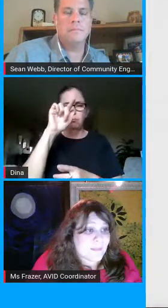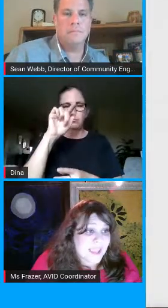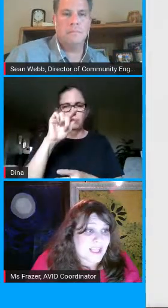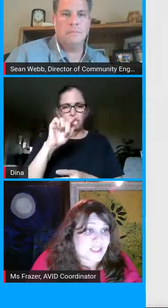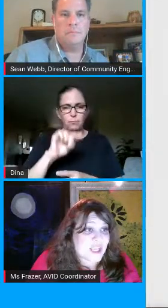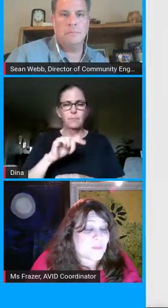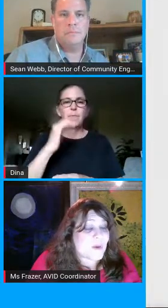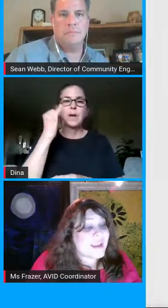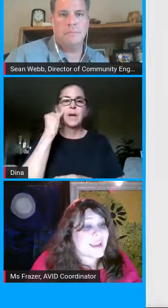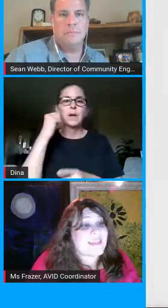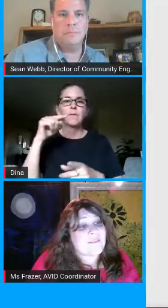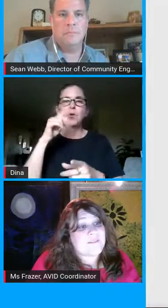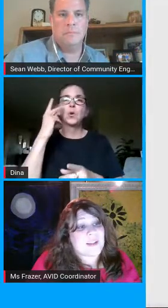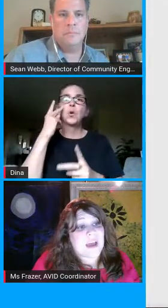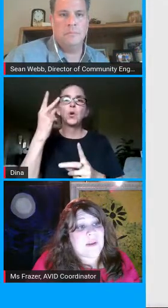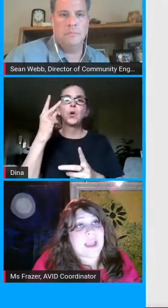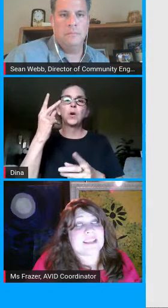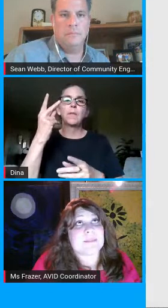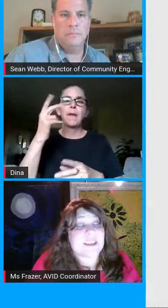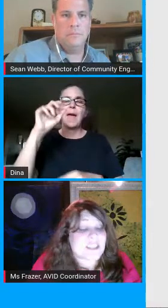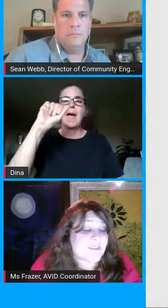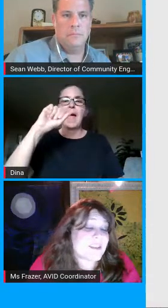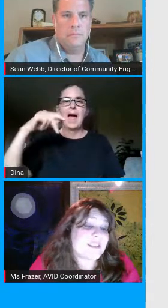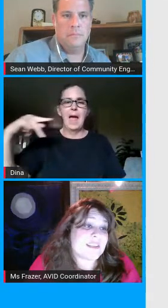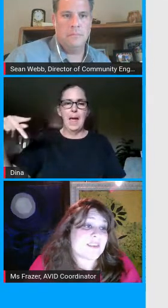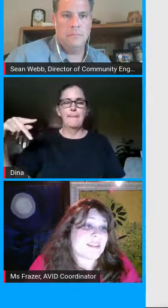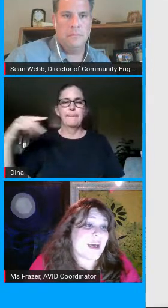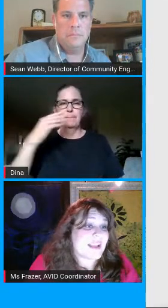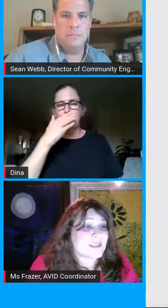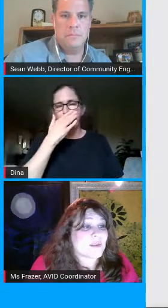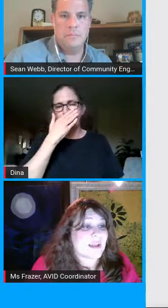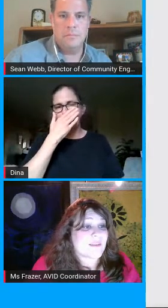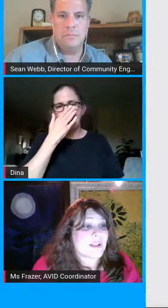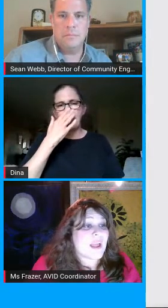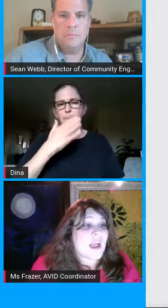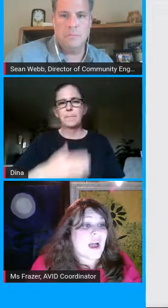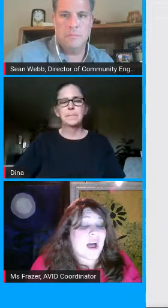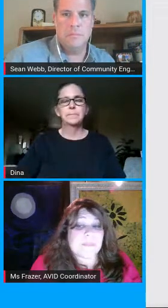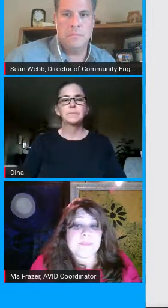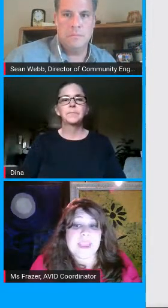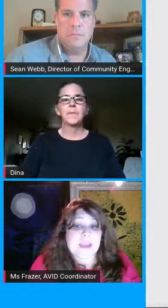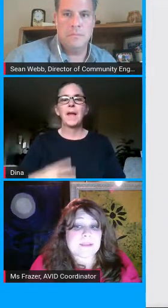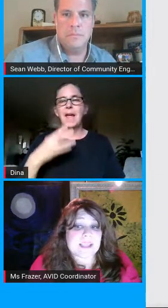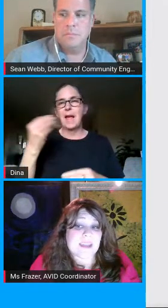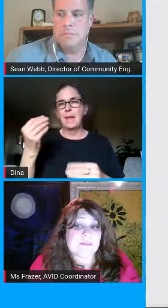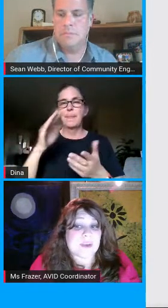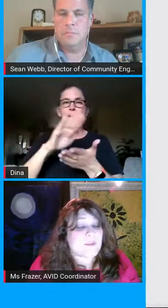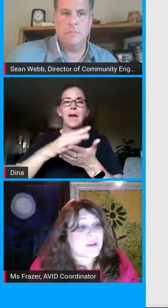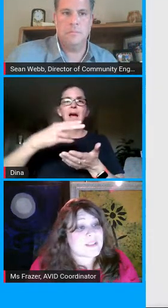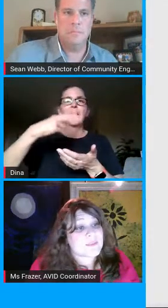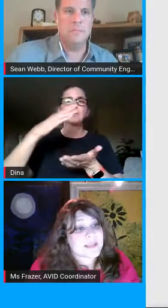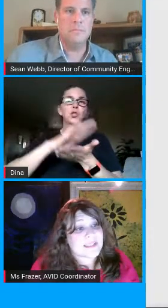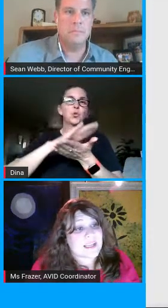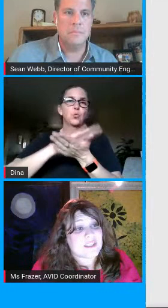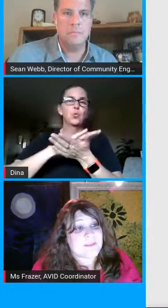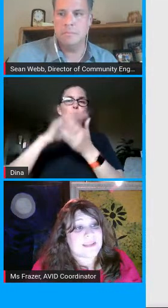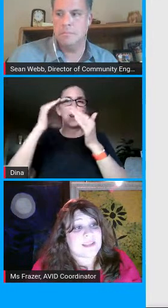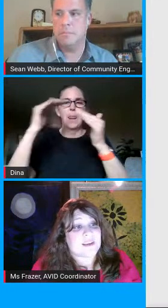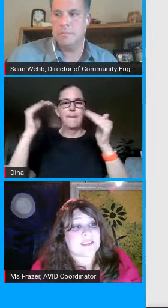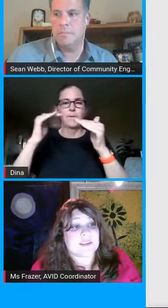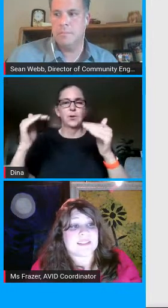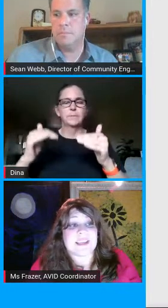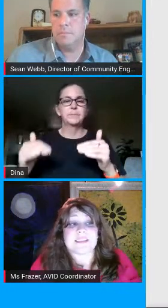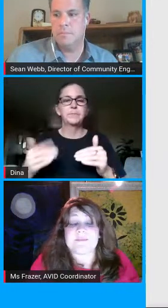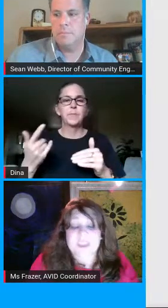look at the meal application you want to get that filled out especially if your students are at the high school level being able to get a free and reduced price lunch